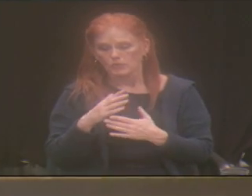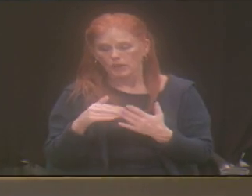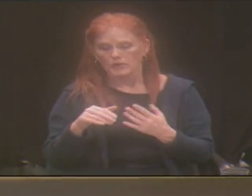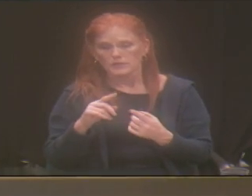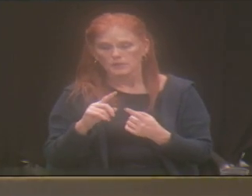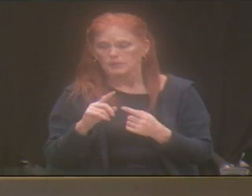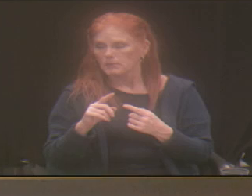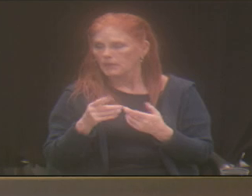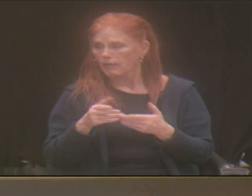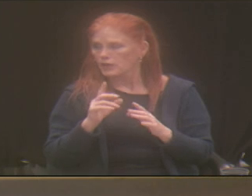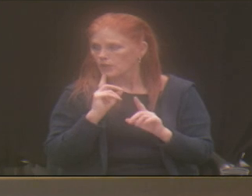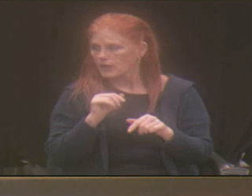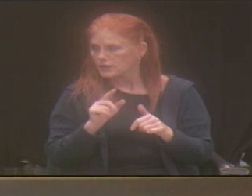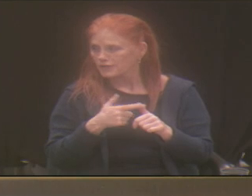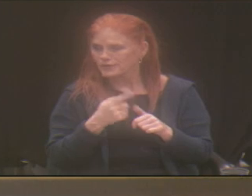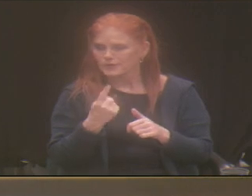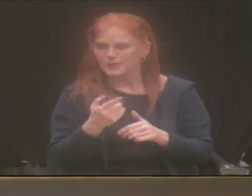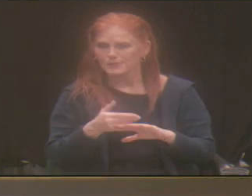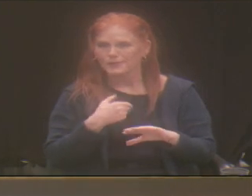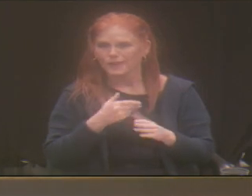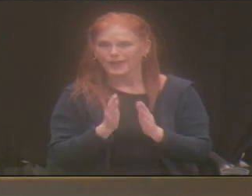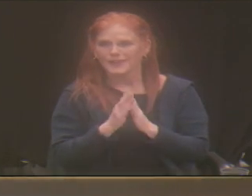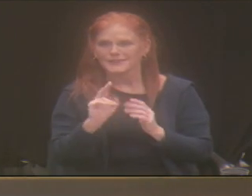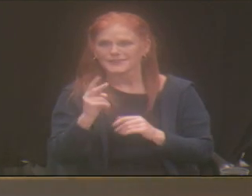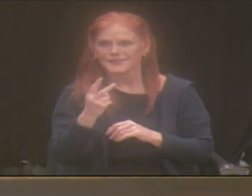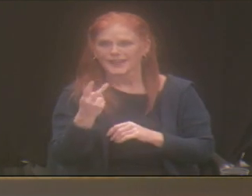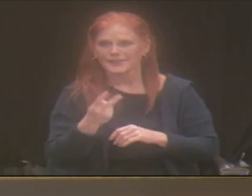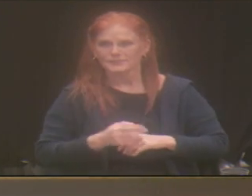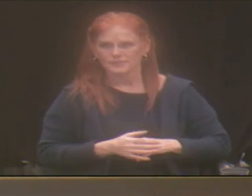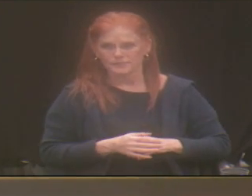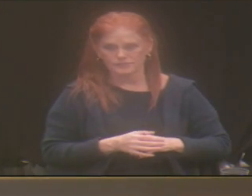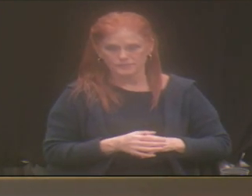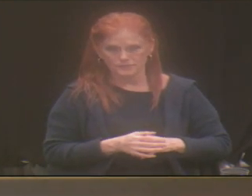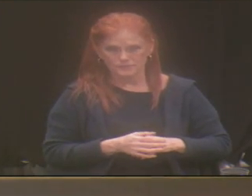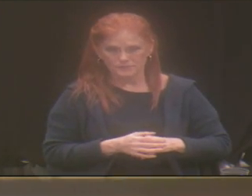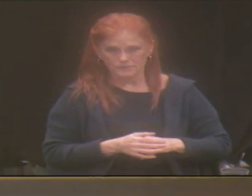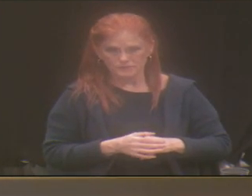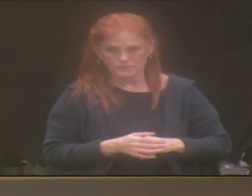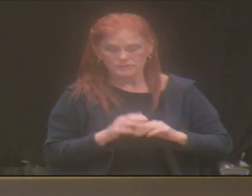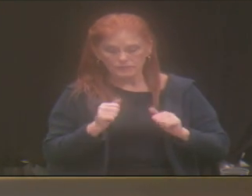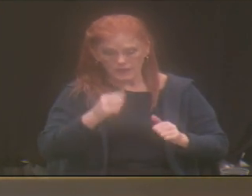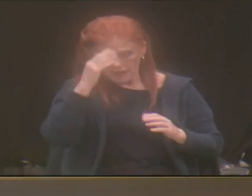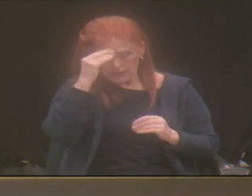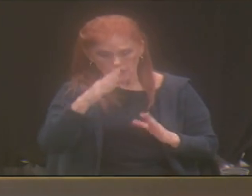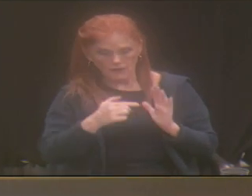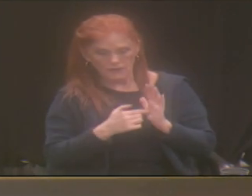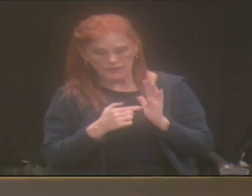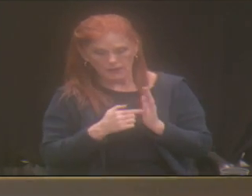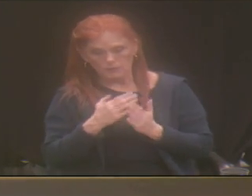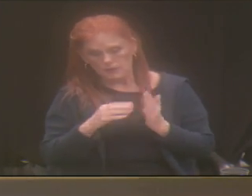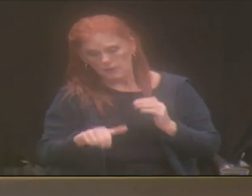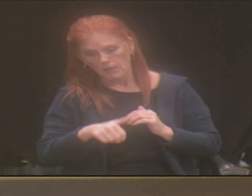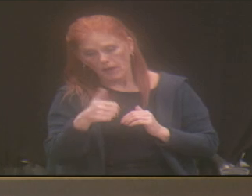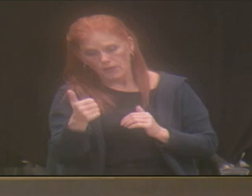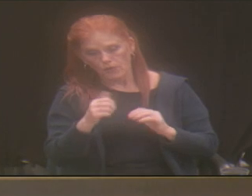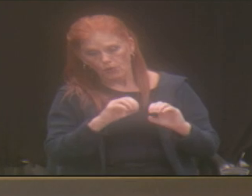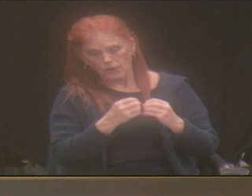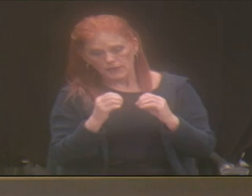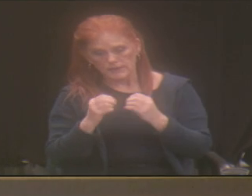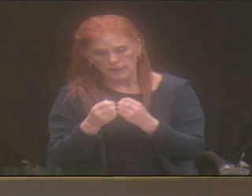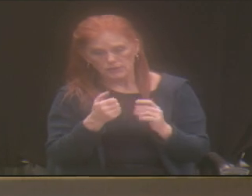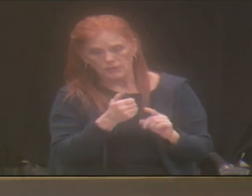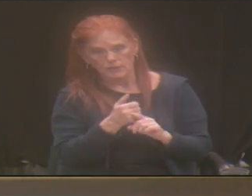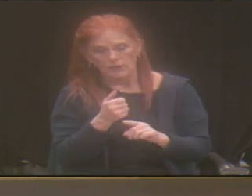let you answer the first one before I ask the second part. Can you give examples of some of the other organizations that